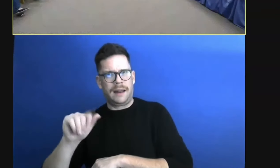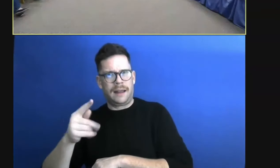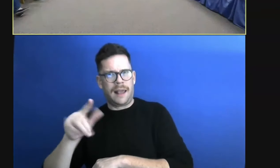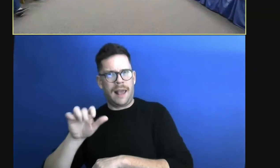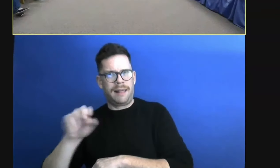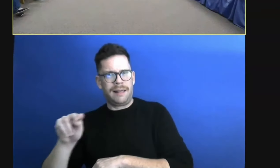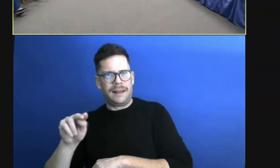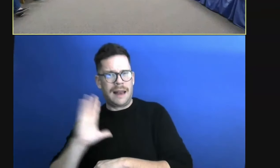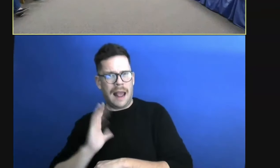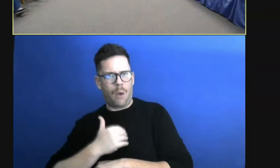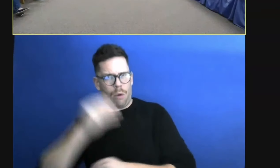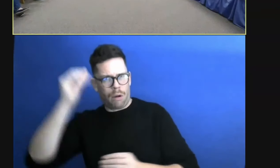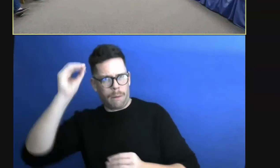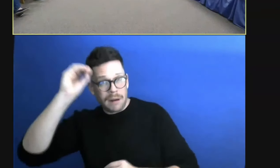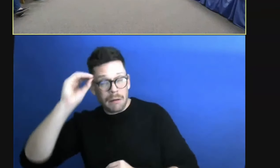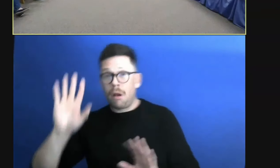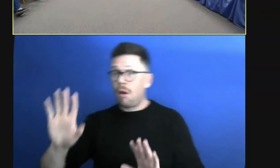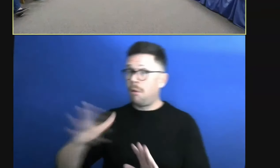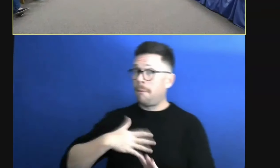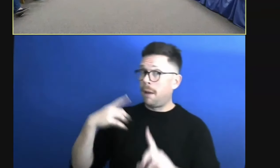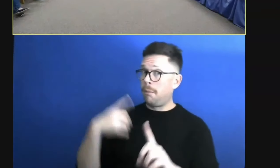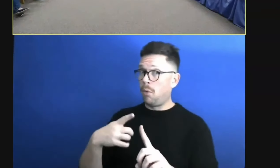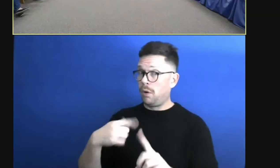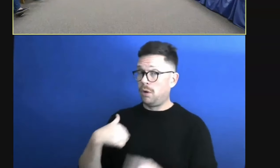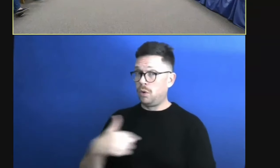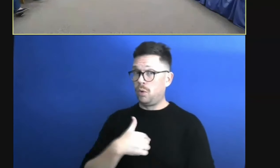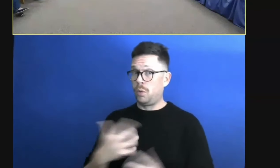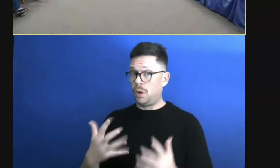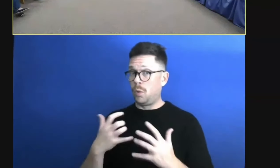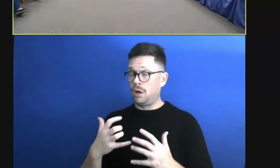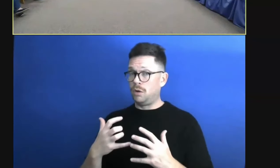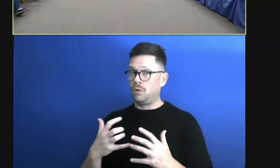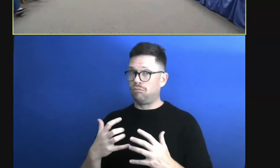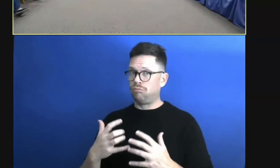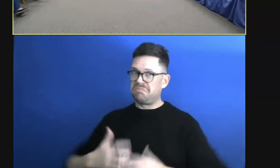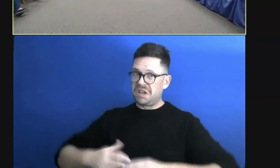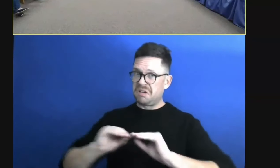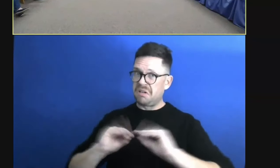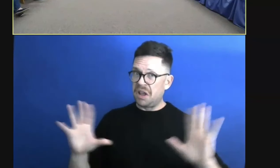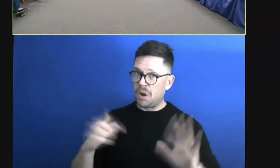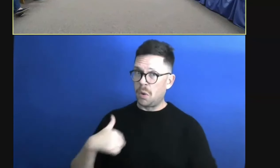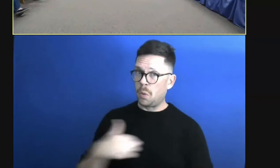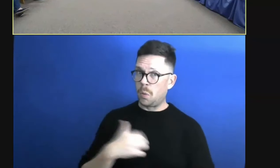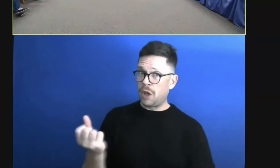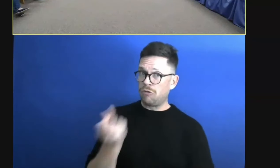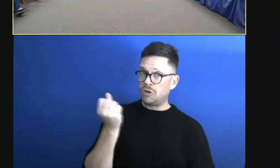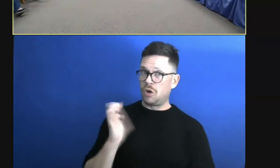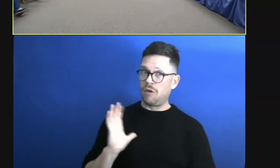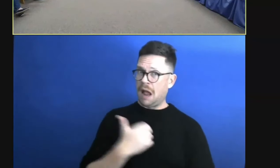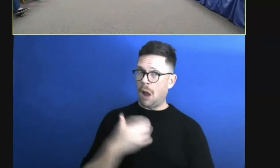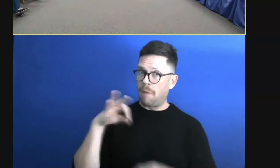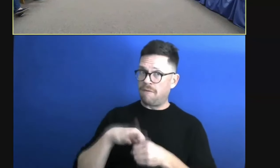what I'm asking is, do we want to send a message and say, we reserve, reserve our vote because we don't believe that this is an effective method?